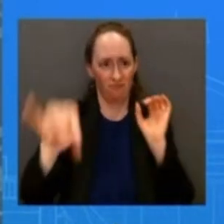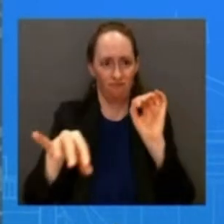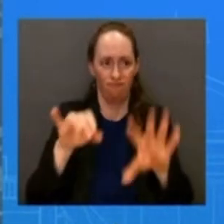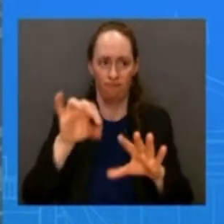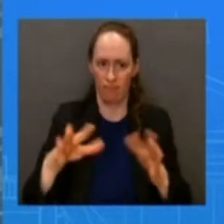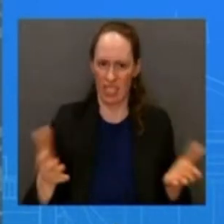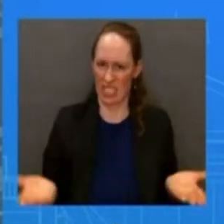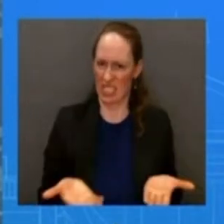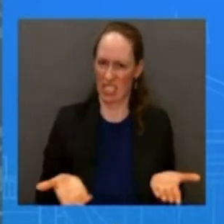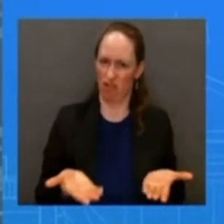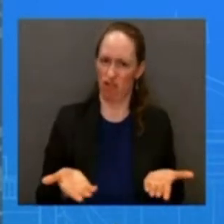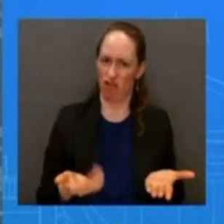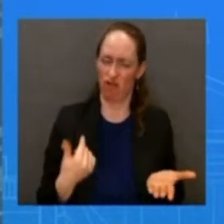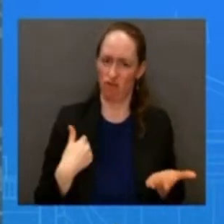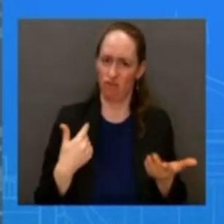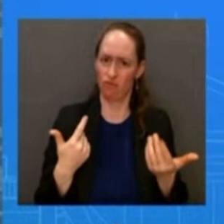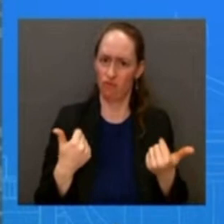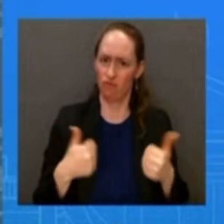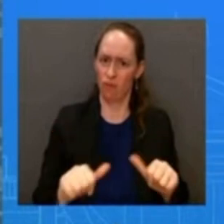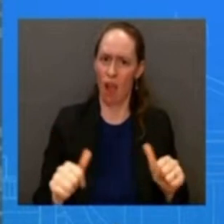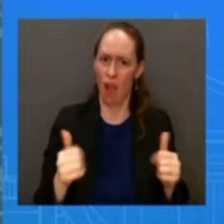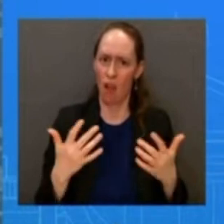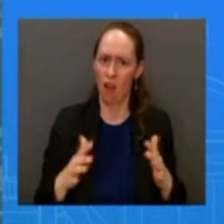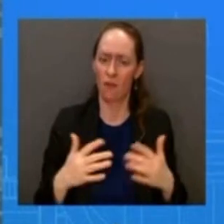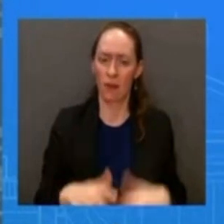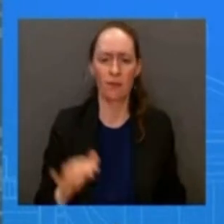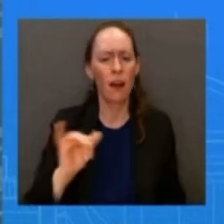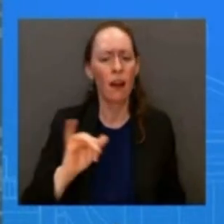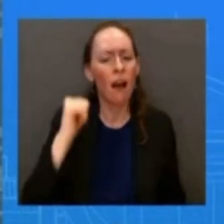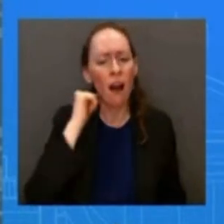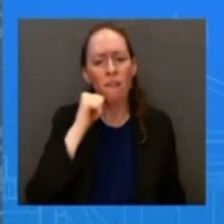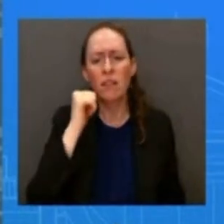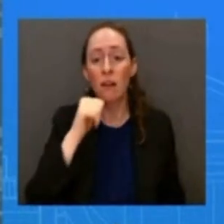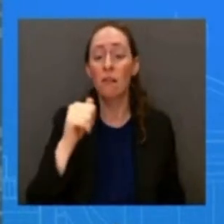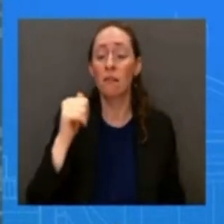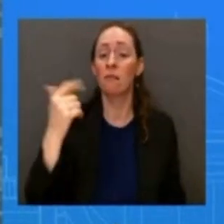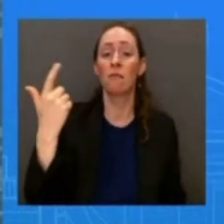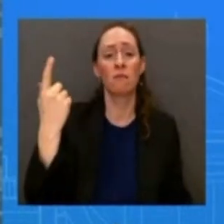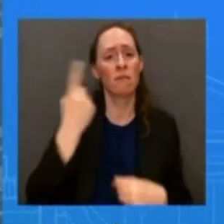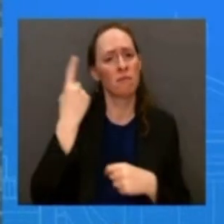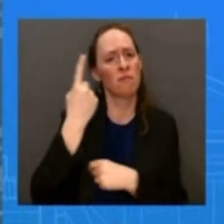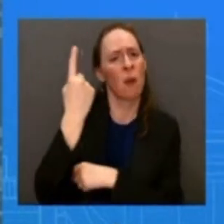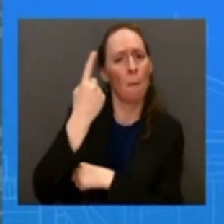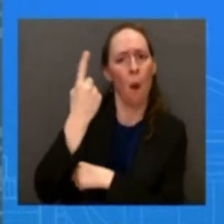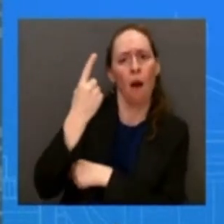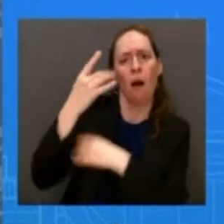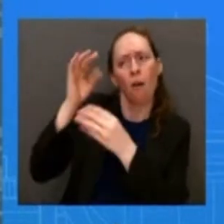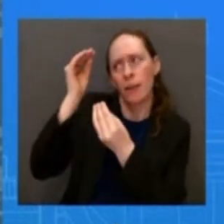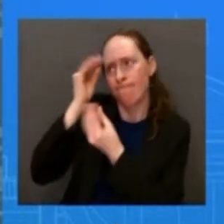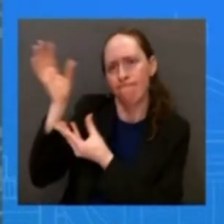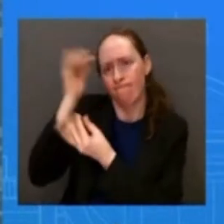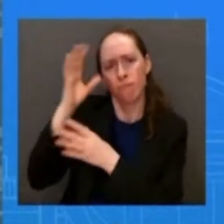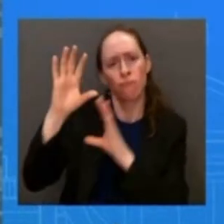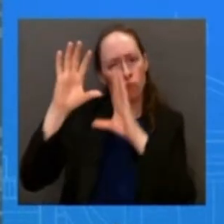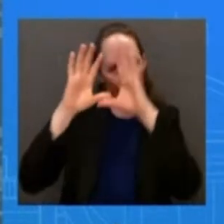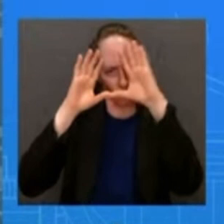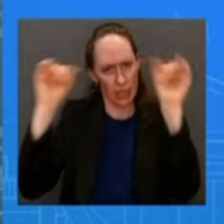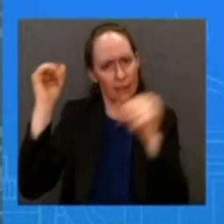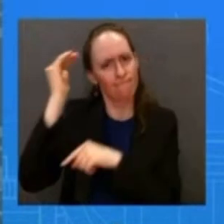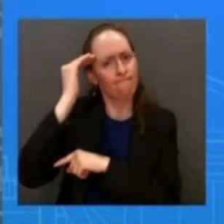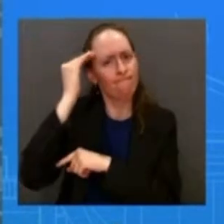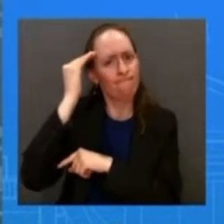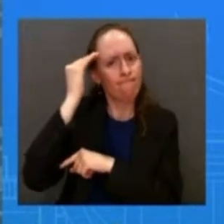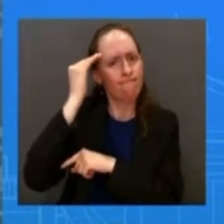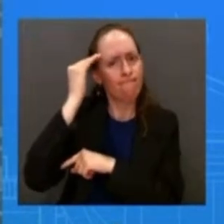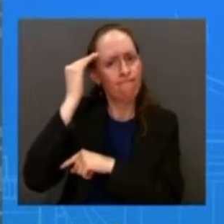regular basis on this on a daily basis on what has occurred in the last 10 days or so but i just don't have anything to preview as to